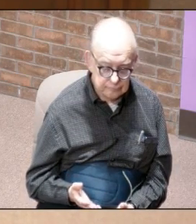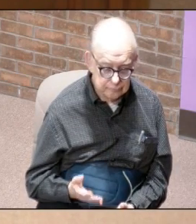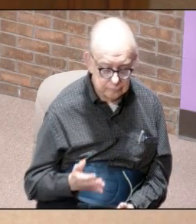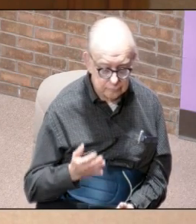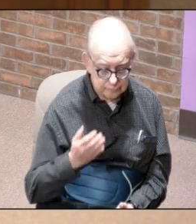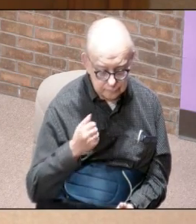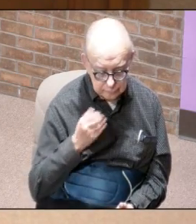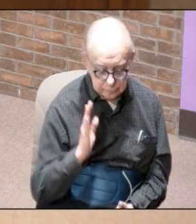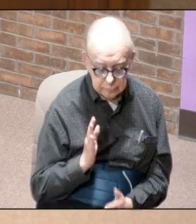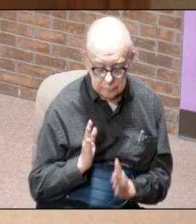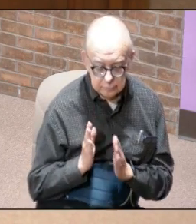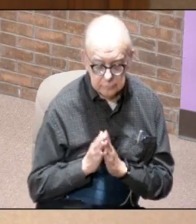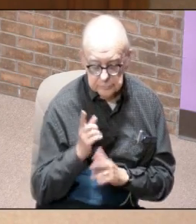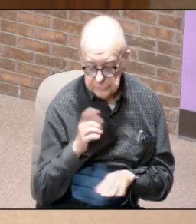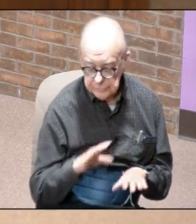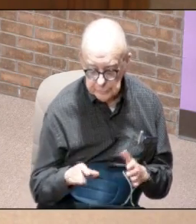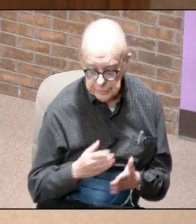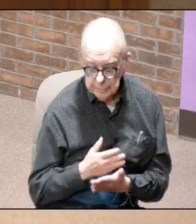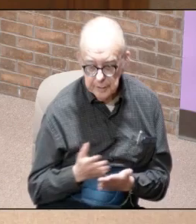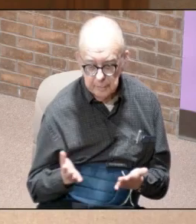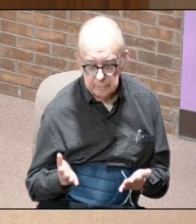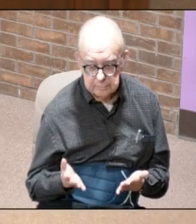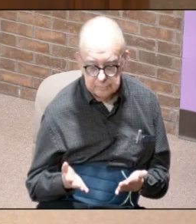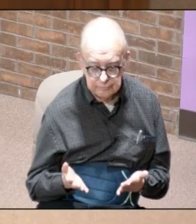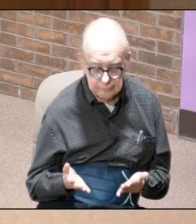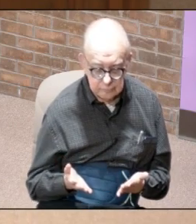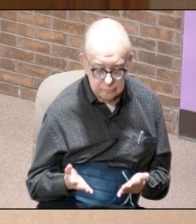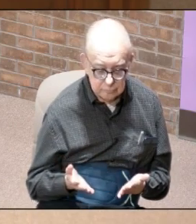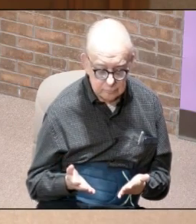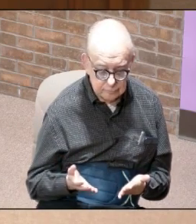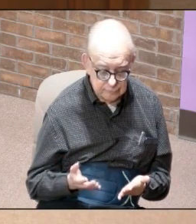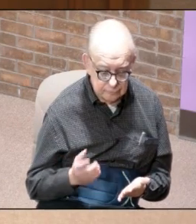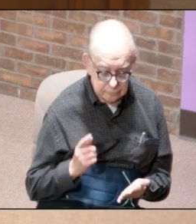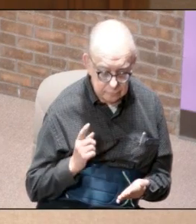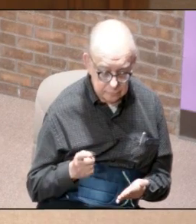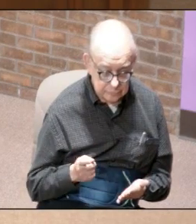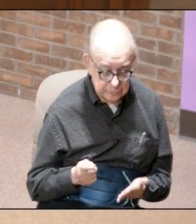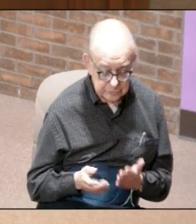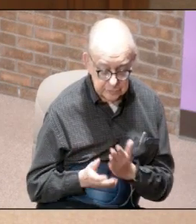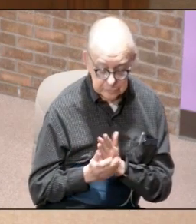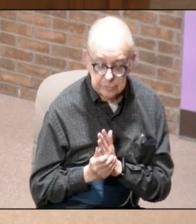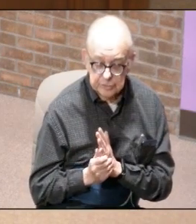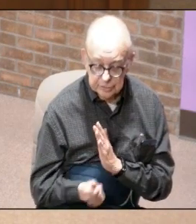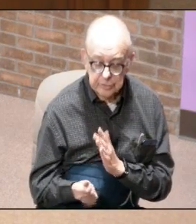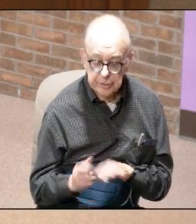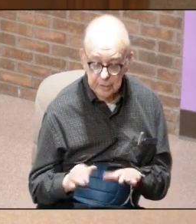if God is ever asking you to do something you are qualified to do it